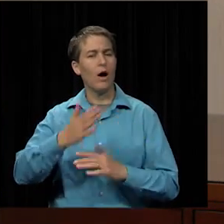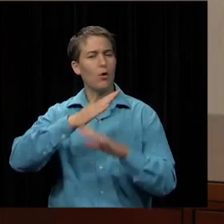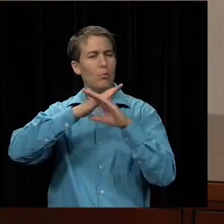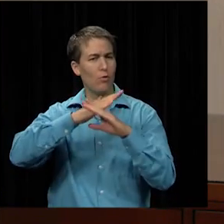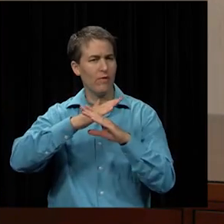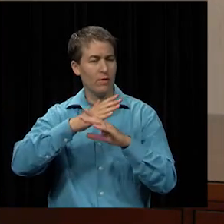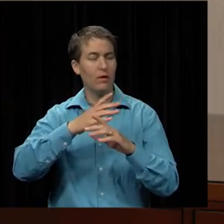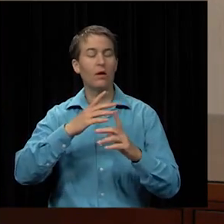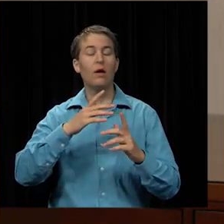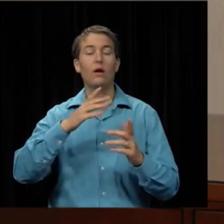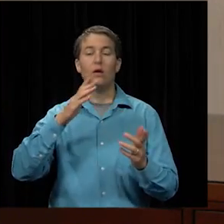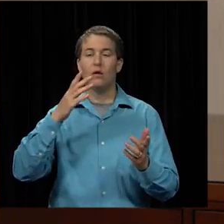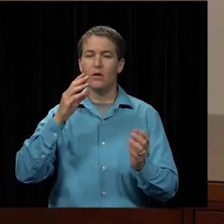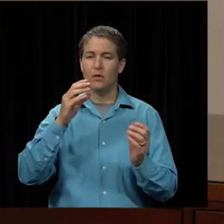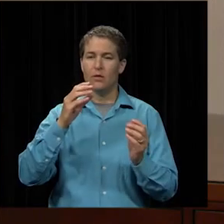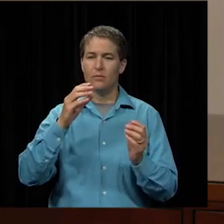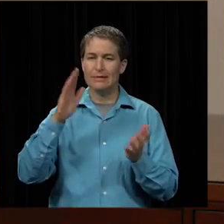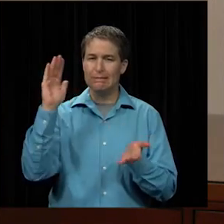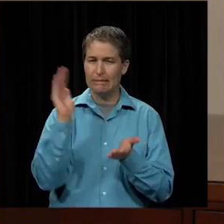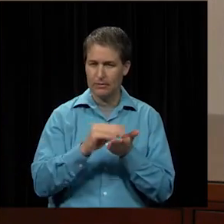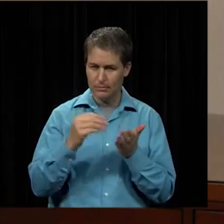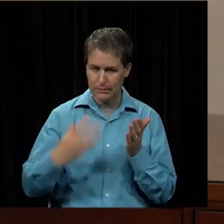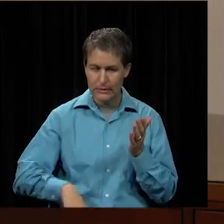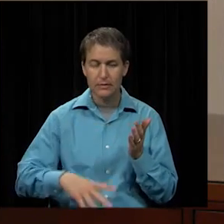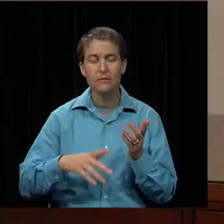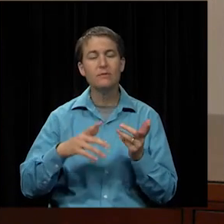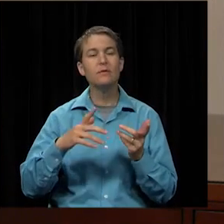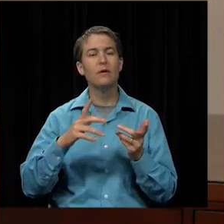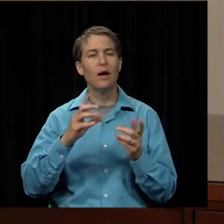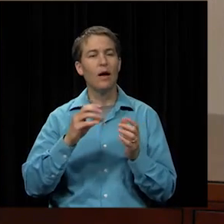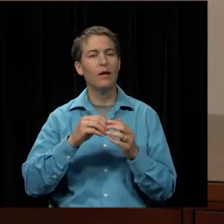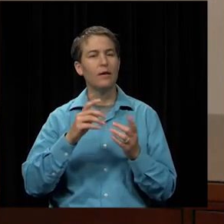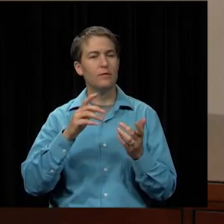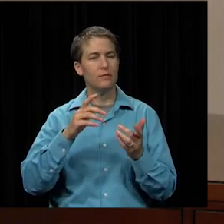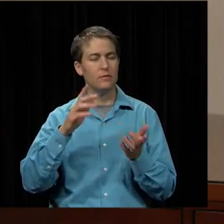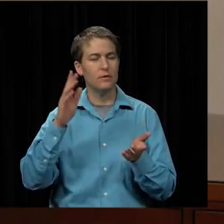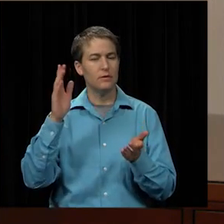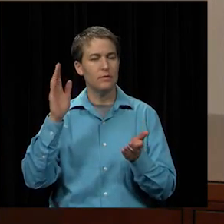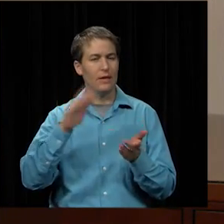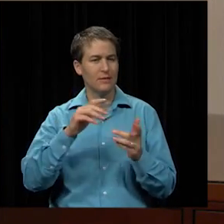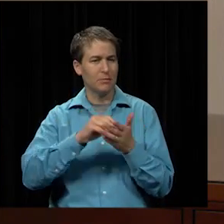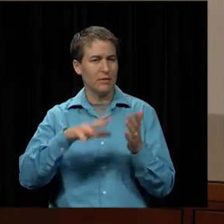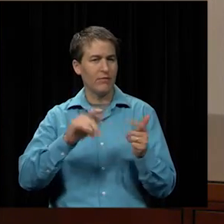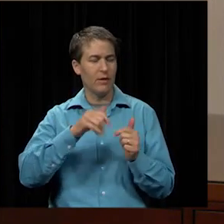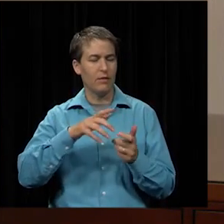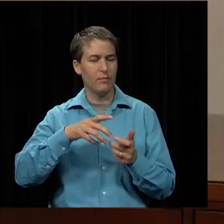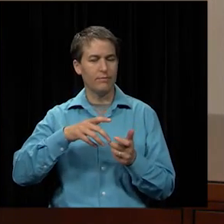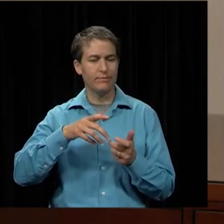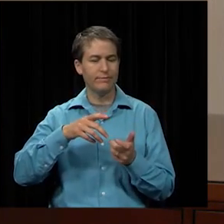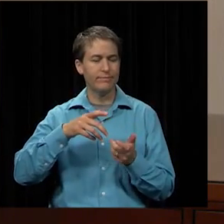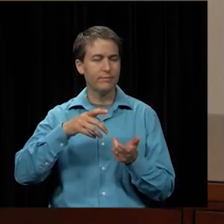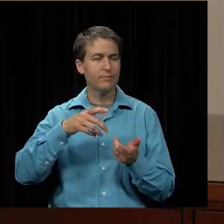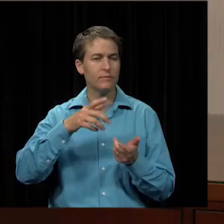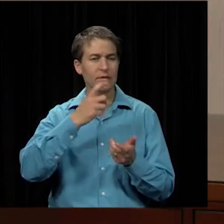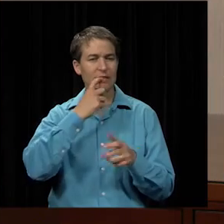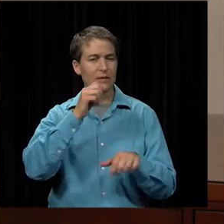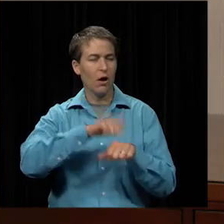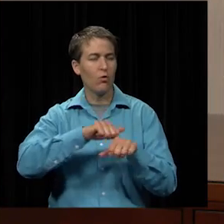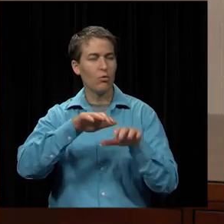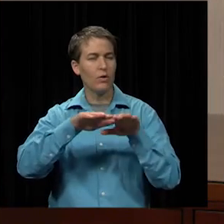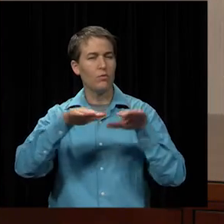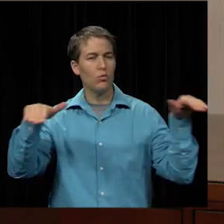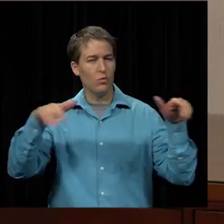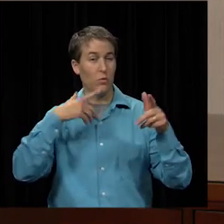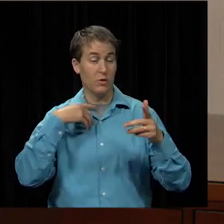less weather sensitive than the the poured in place concrete roof deck which which is both weather sensitive and